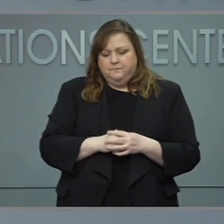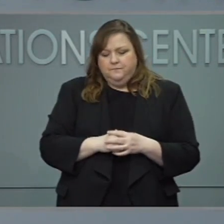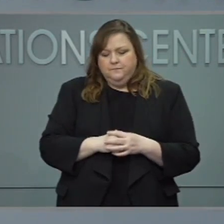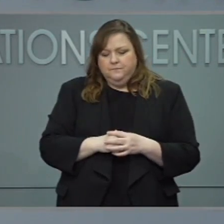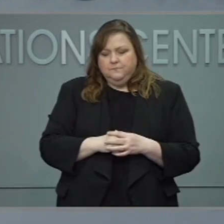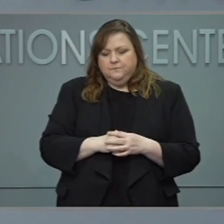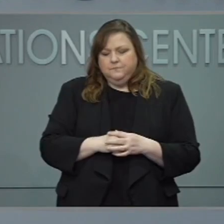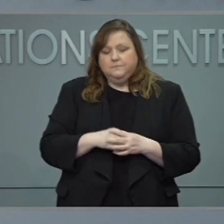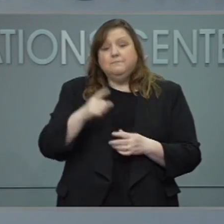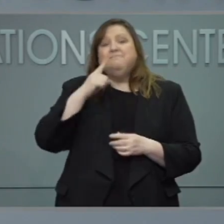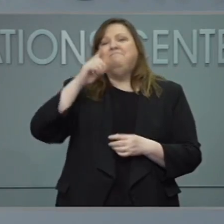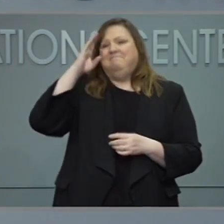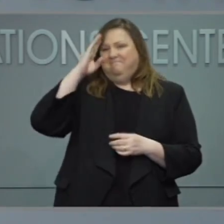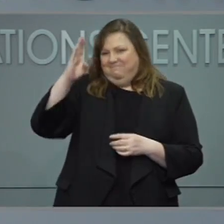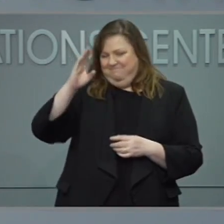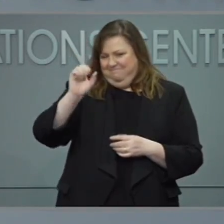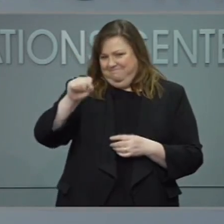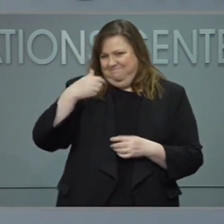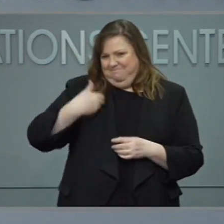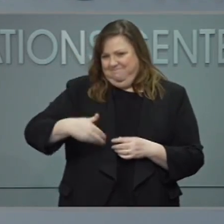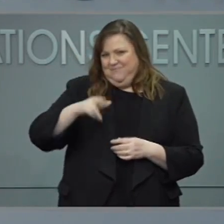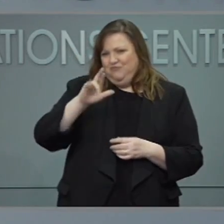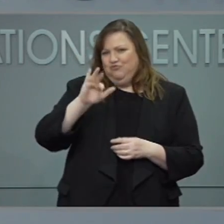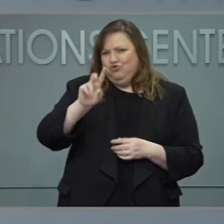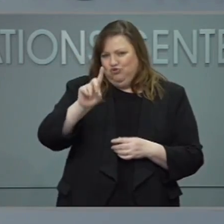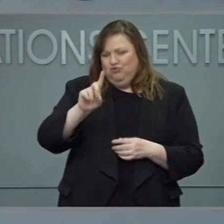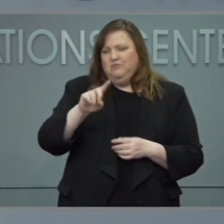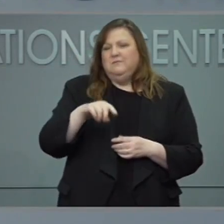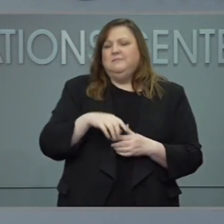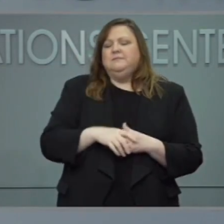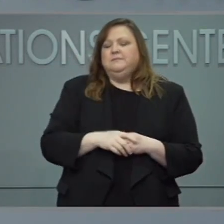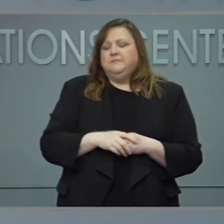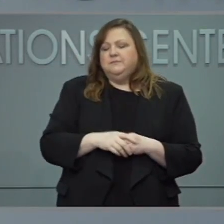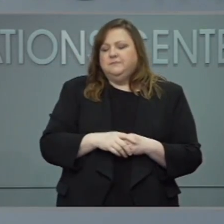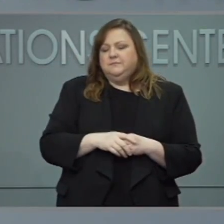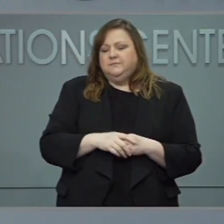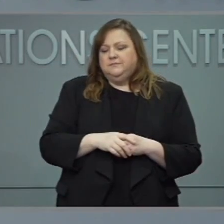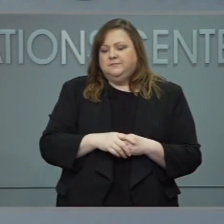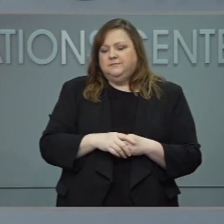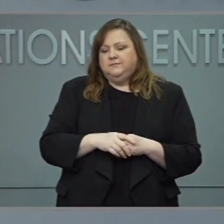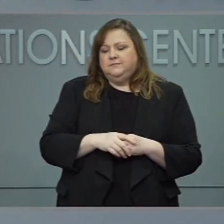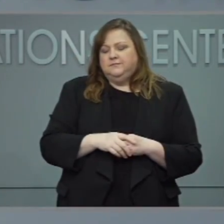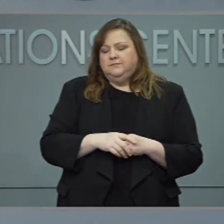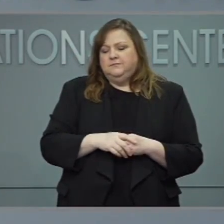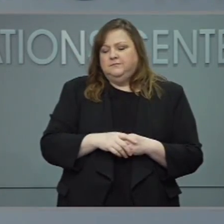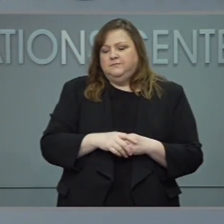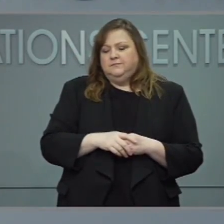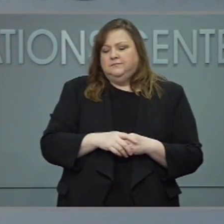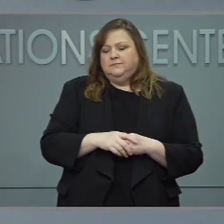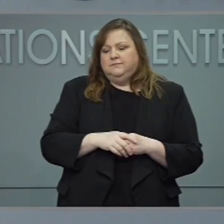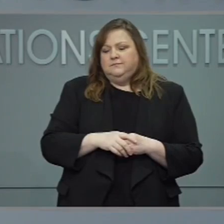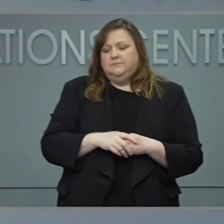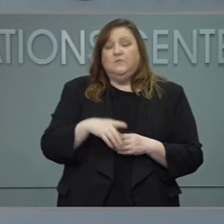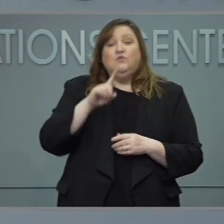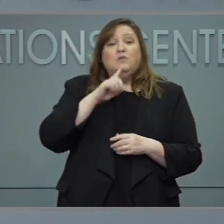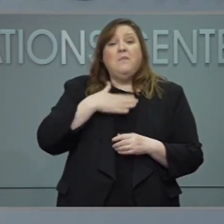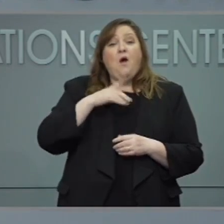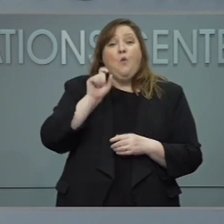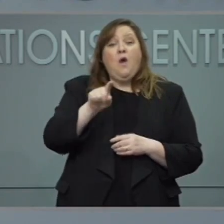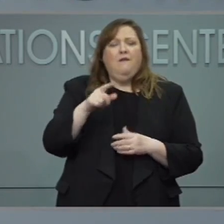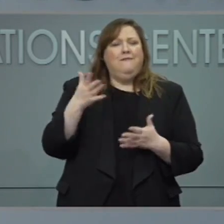Yes, Governor, this is Richard Craver with the-Salem Journal. Most of the questions I was going to ask have been asked already, but let me